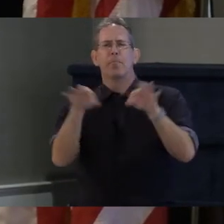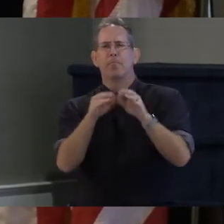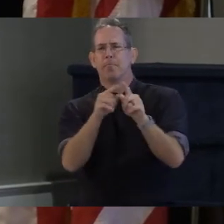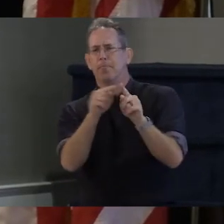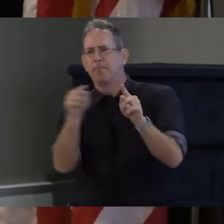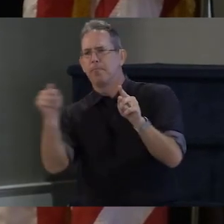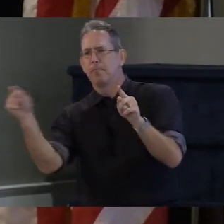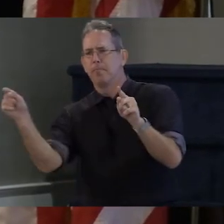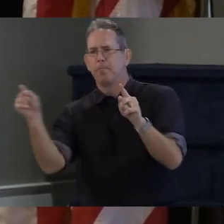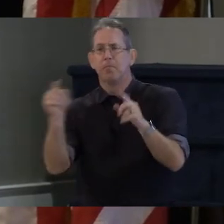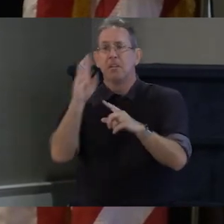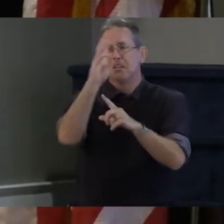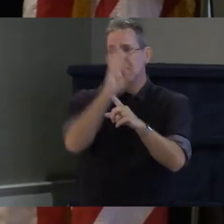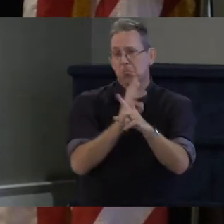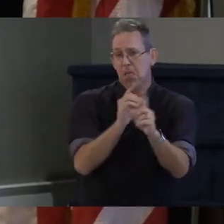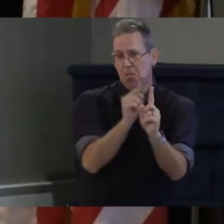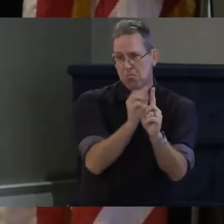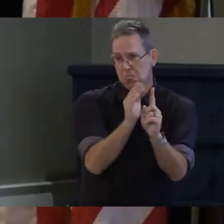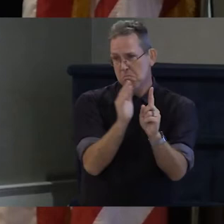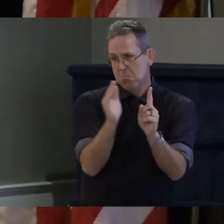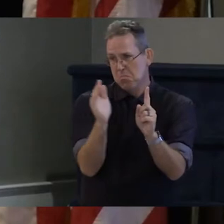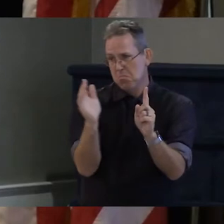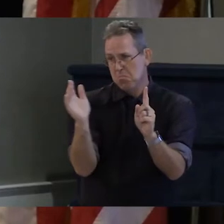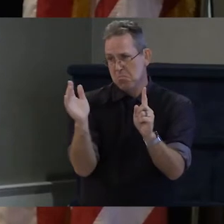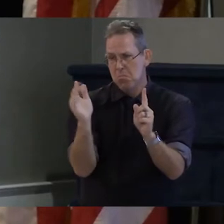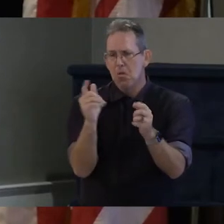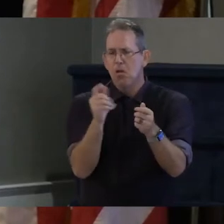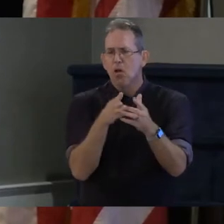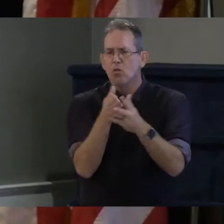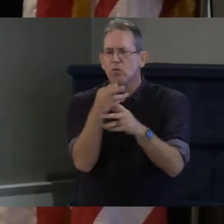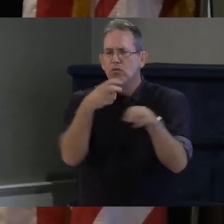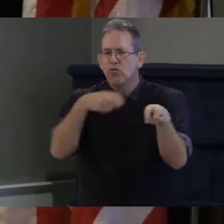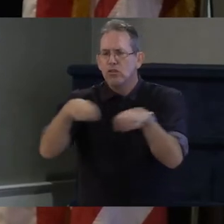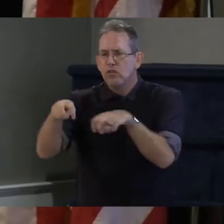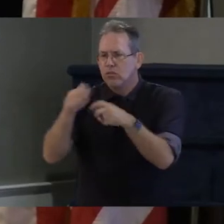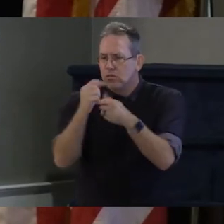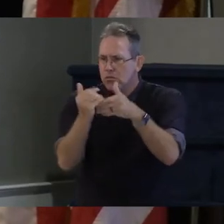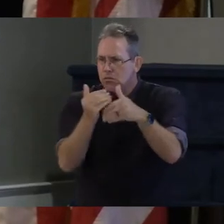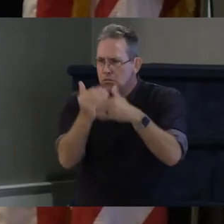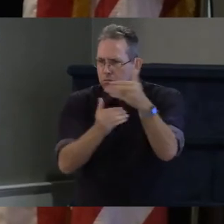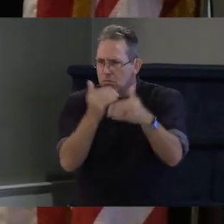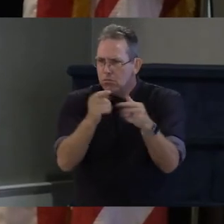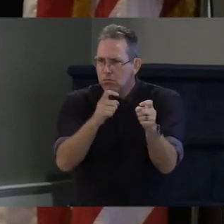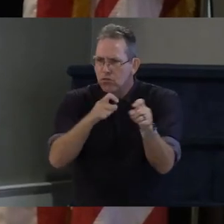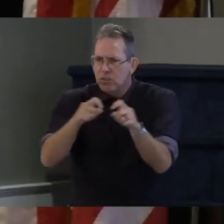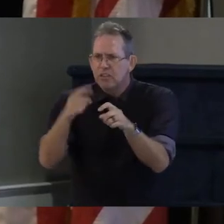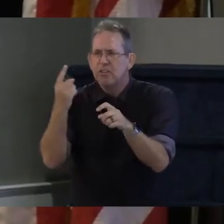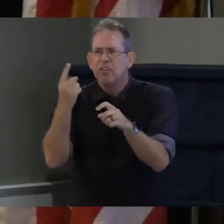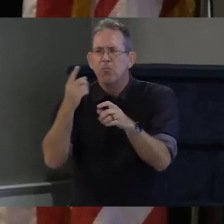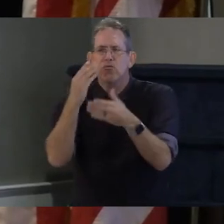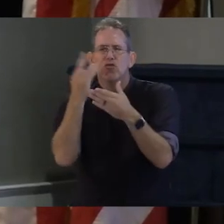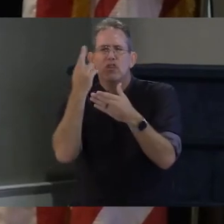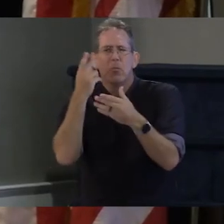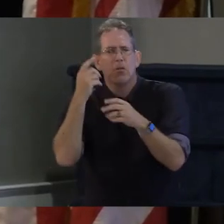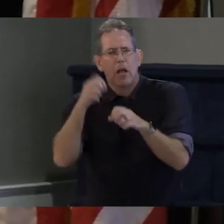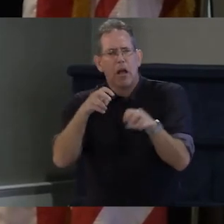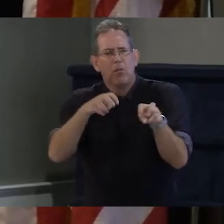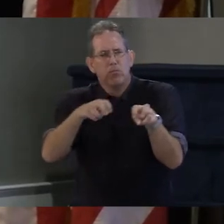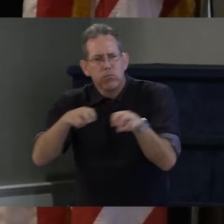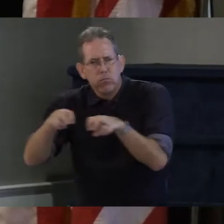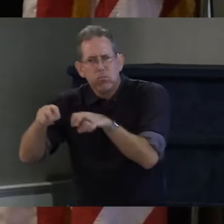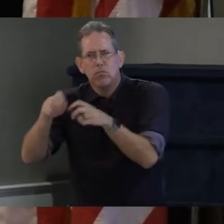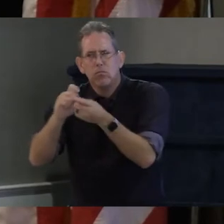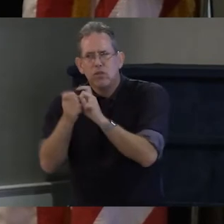from this adjustment period or or something reasonable so that people don't just lose everything